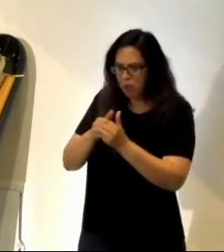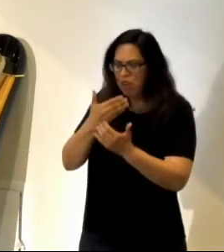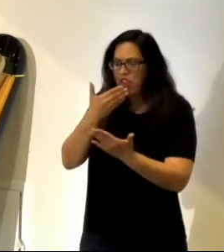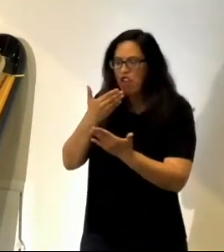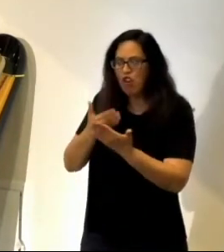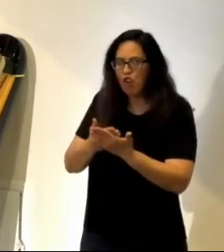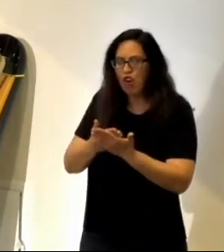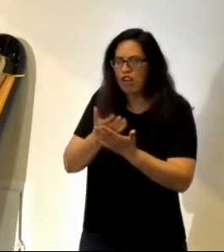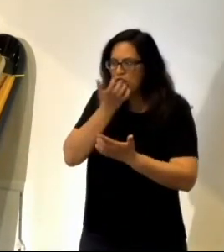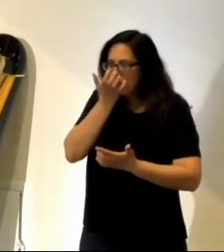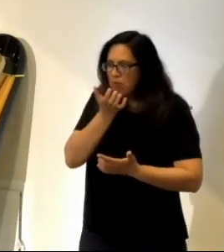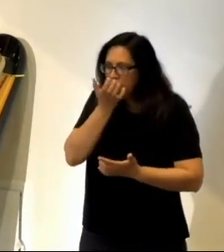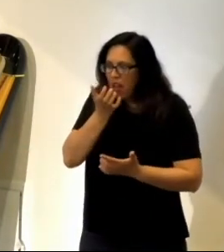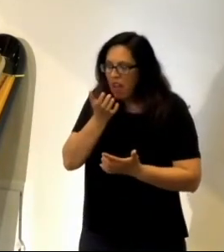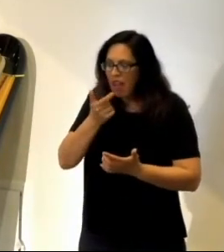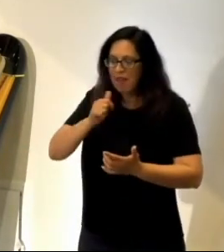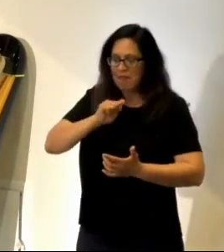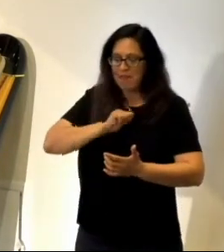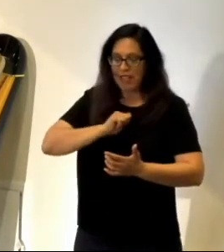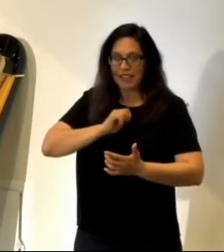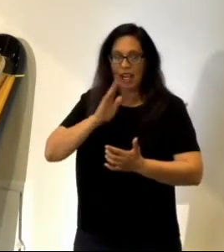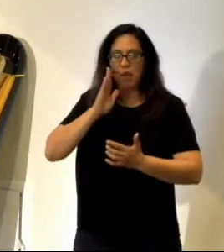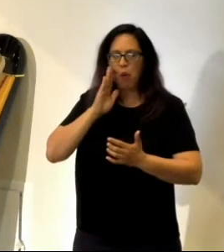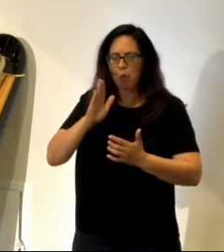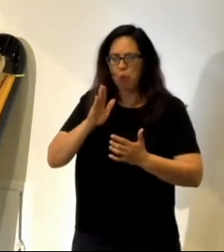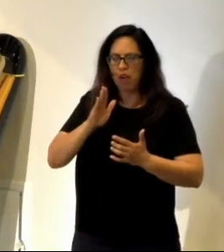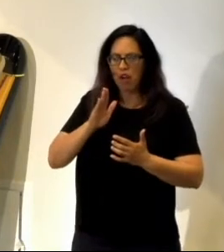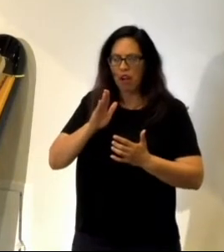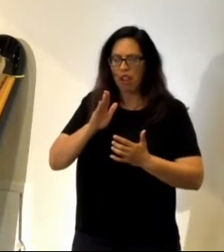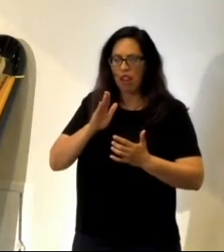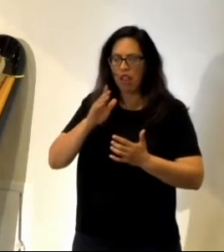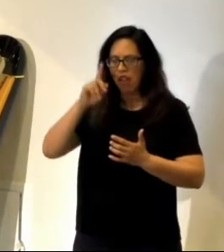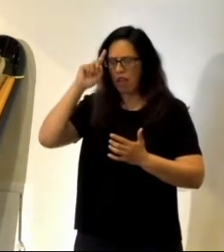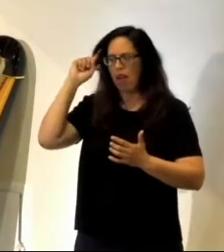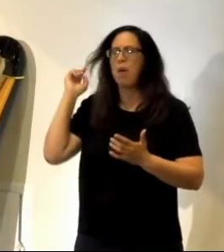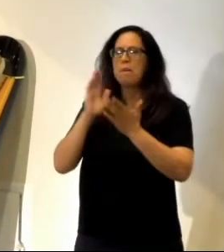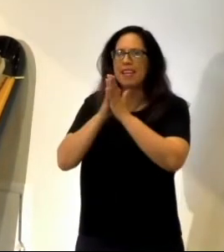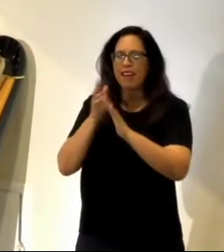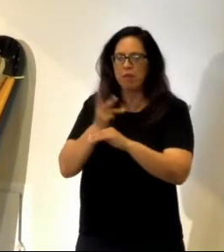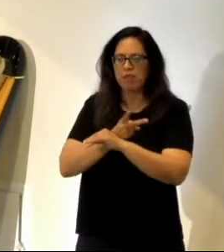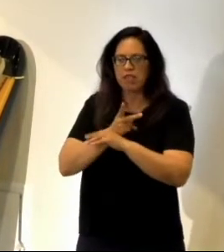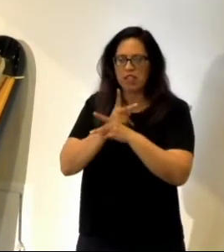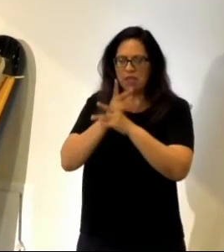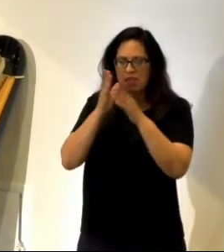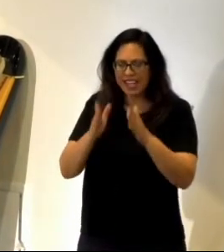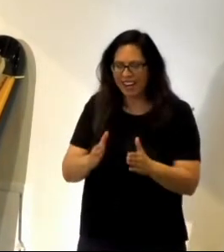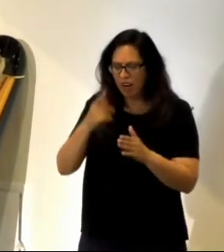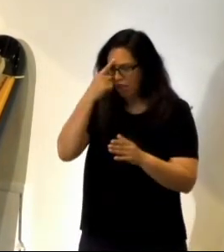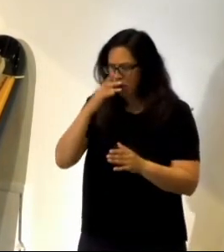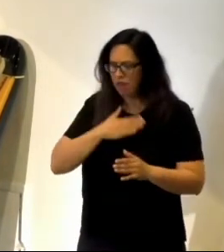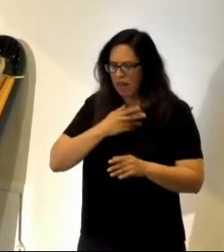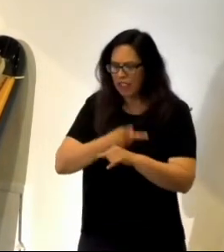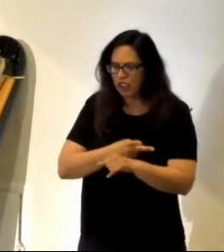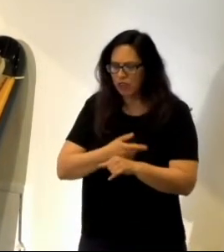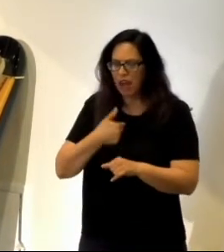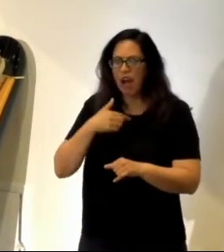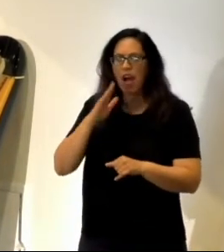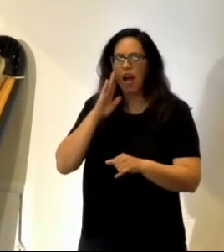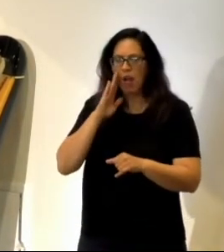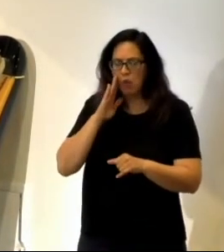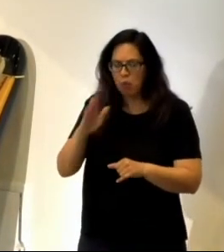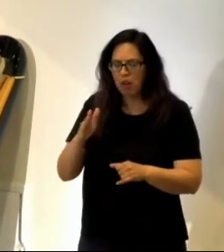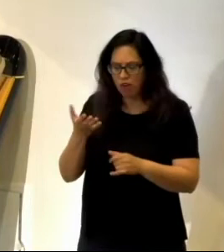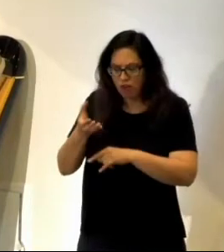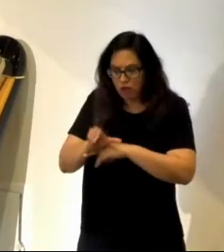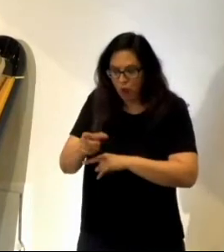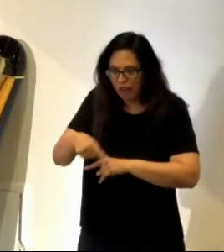pasture. I myself will be the shepherd of my sheep, and I myself will make them to lie down, declares the